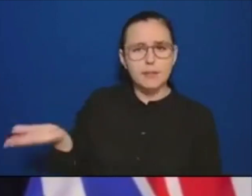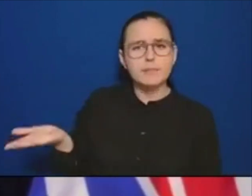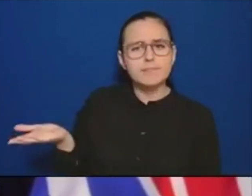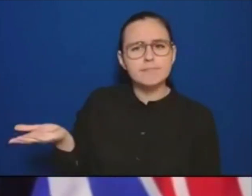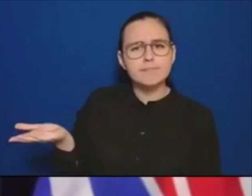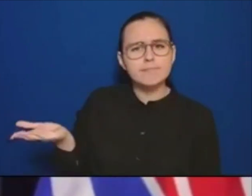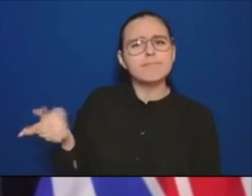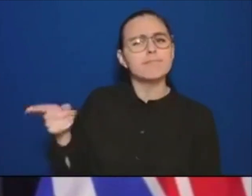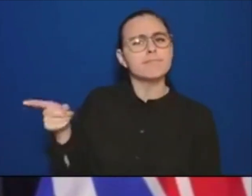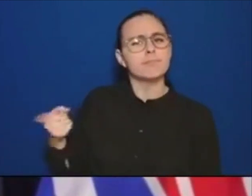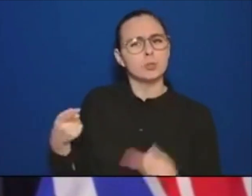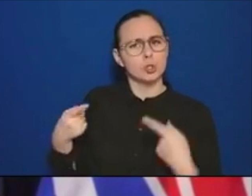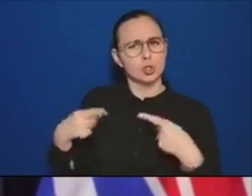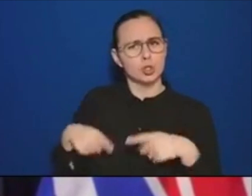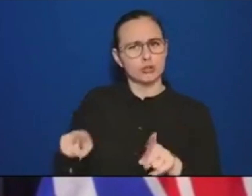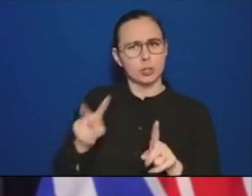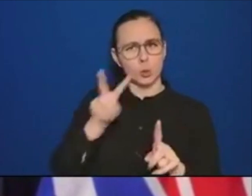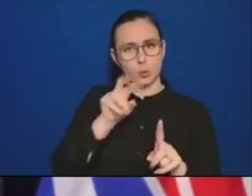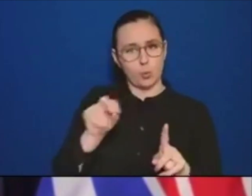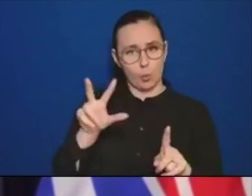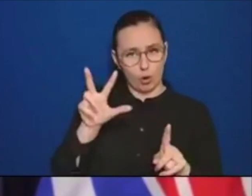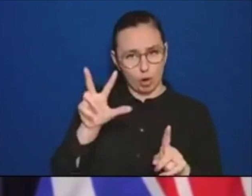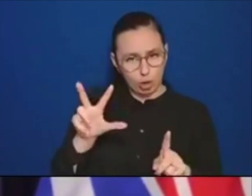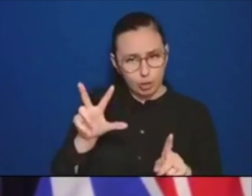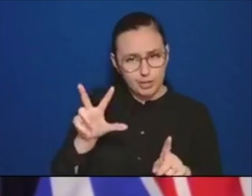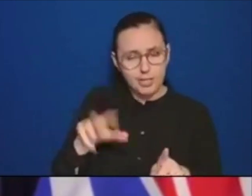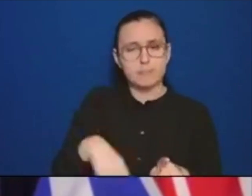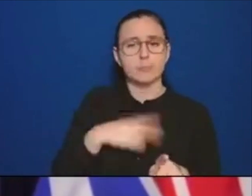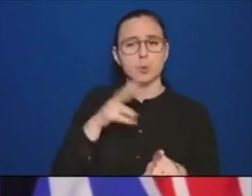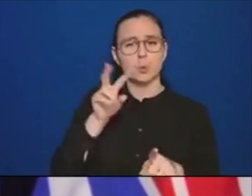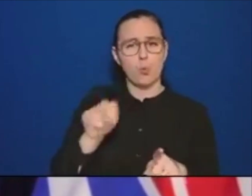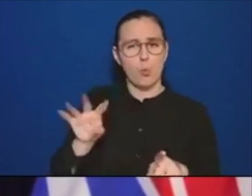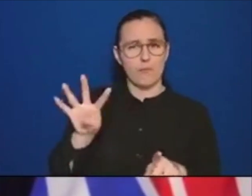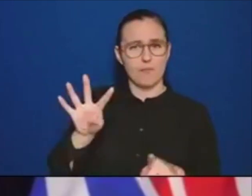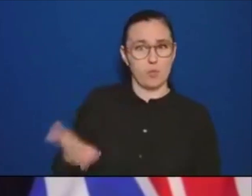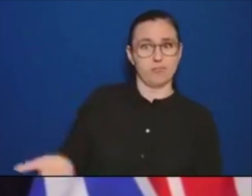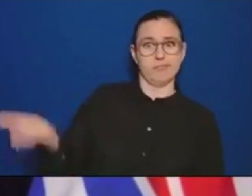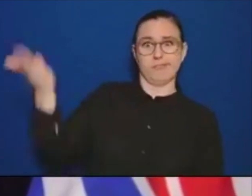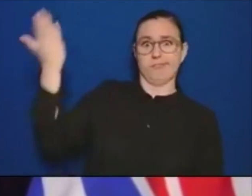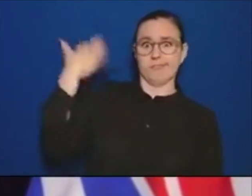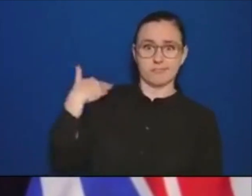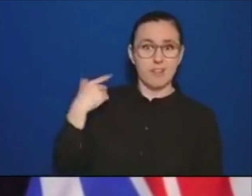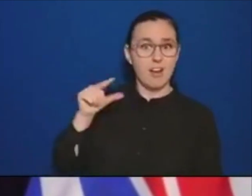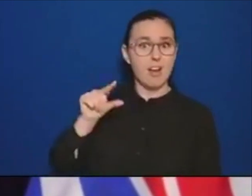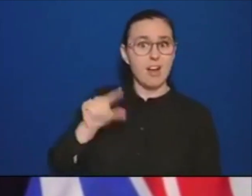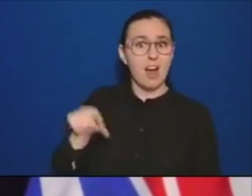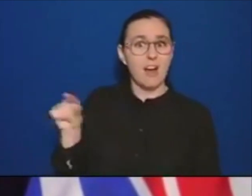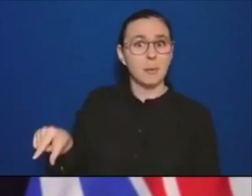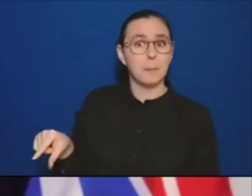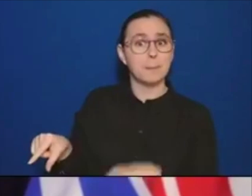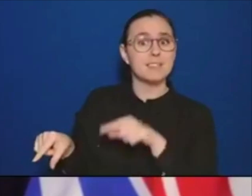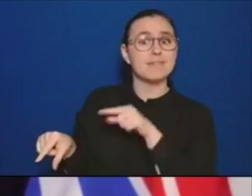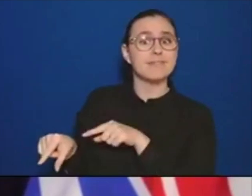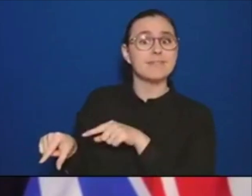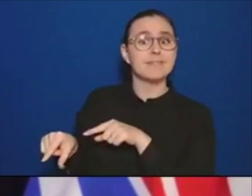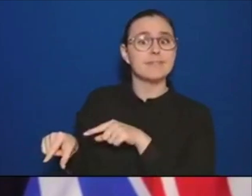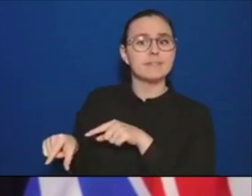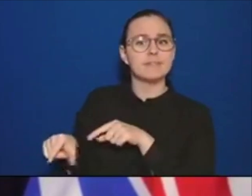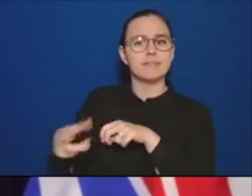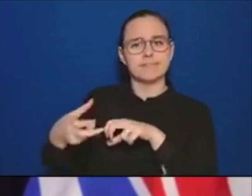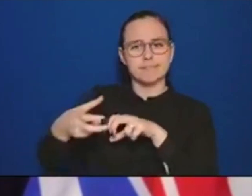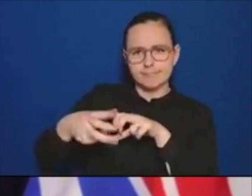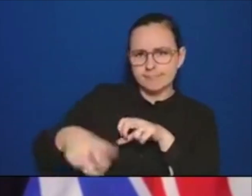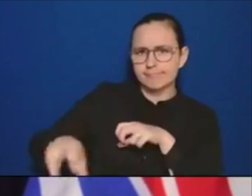2004, the previous Liberal government offloaded responsibilities for flood hazard land use management to municipalities.